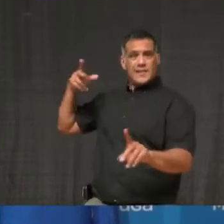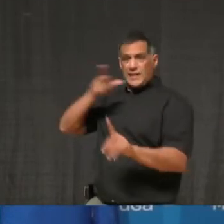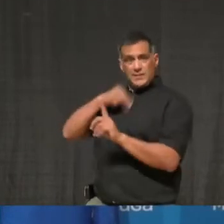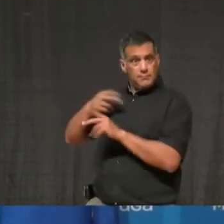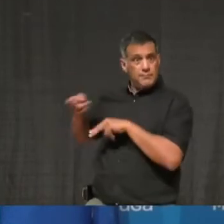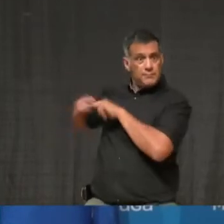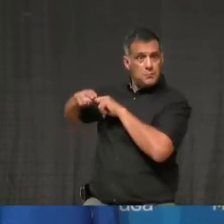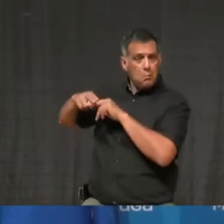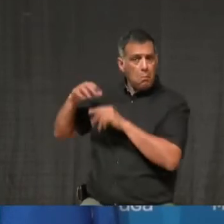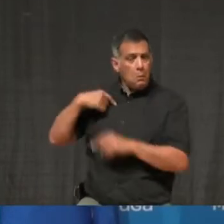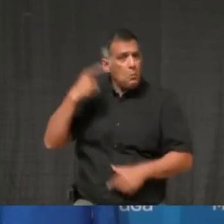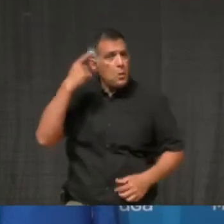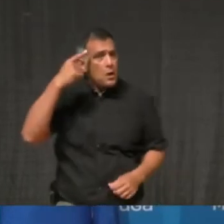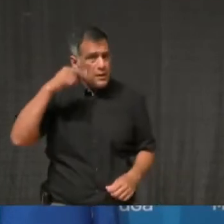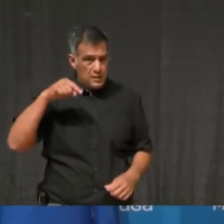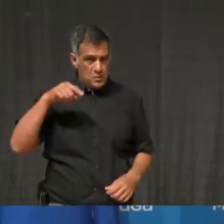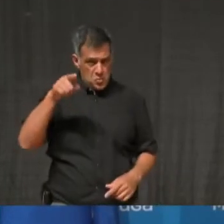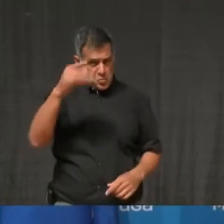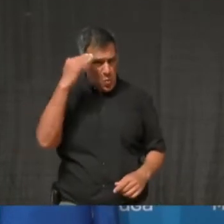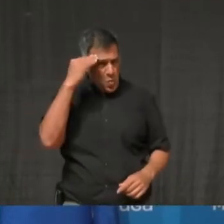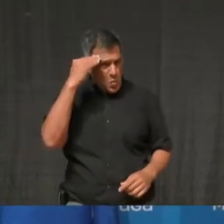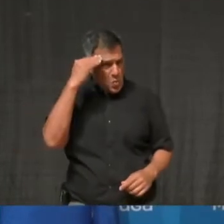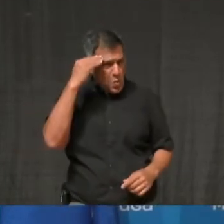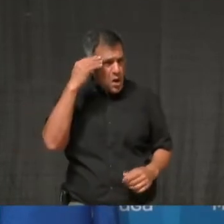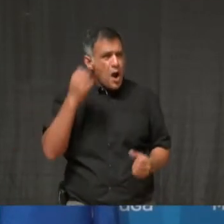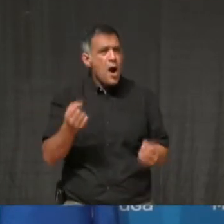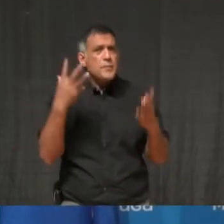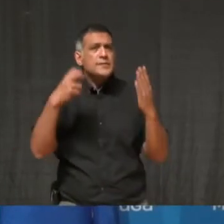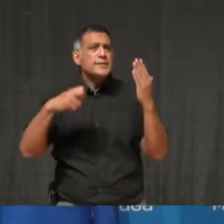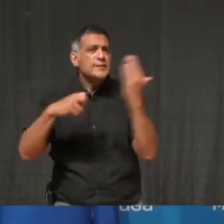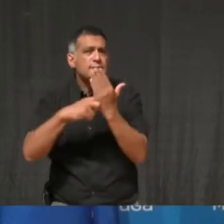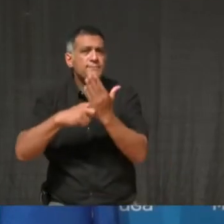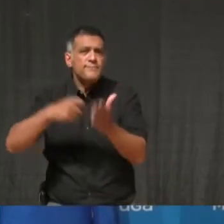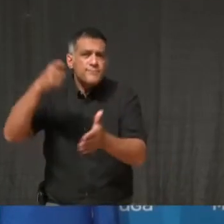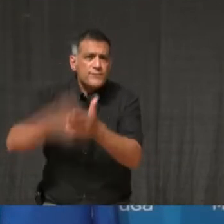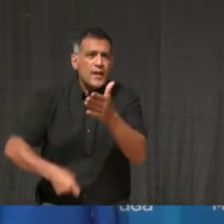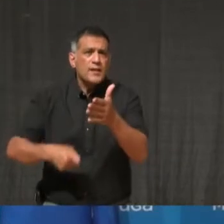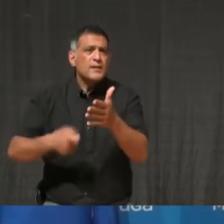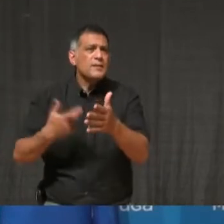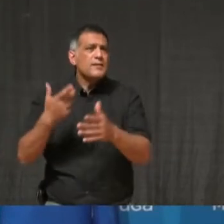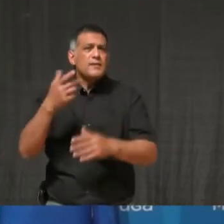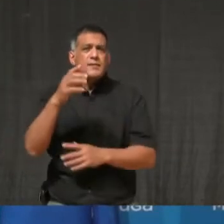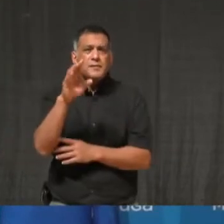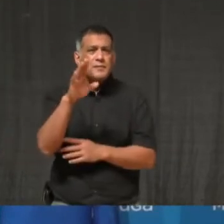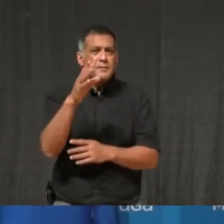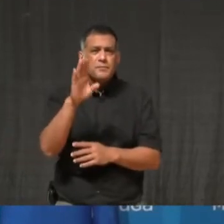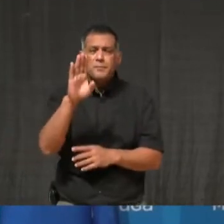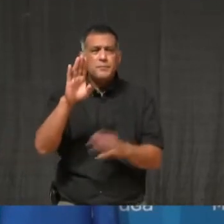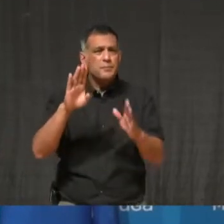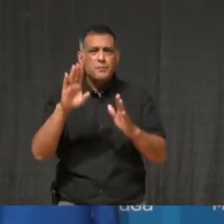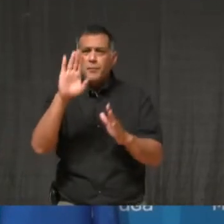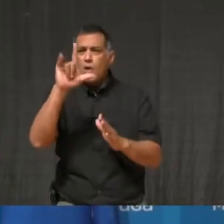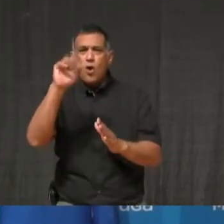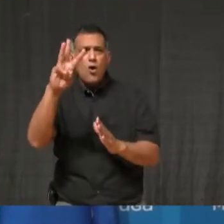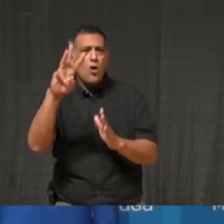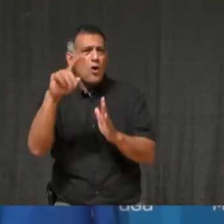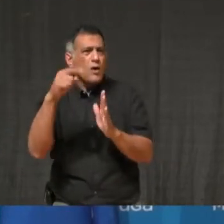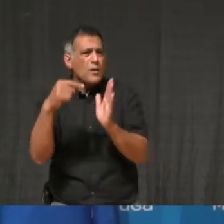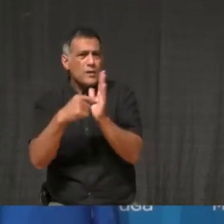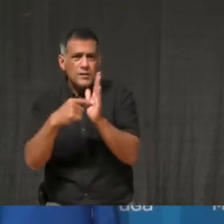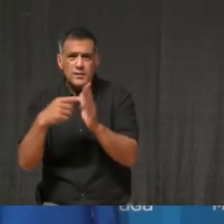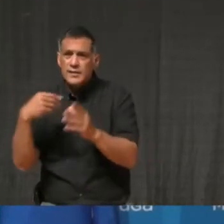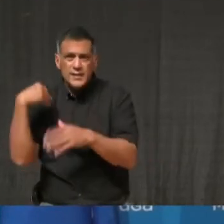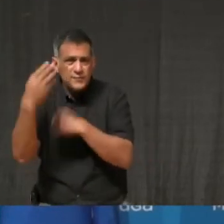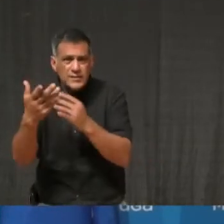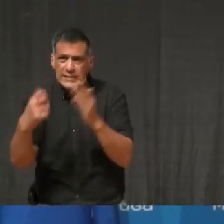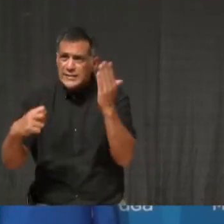many tickets or fines that bylaw officers might have given out over the Thanksgiving weekend. I don't have those